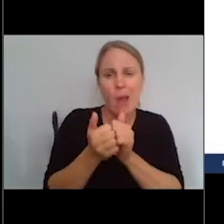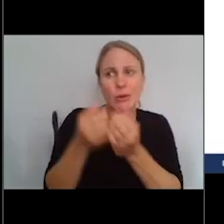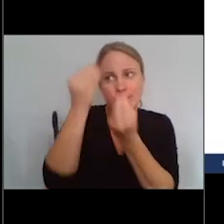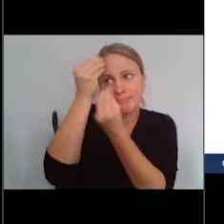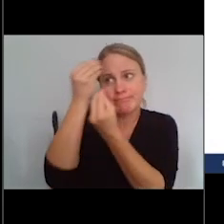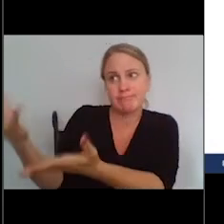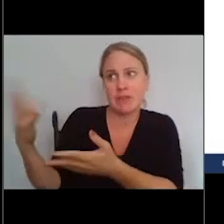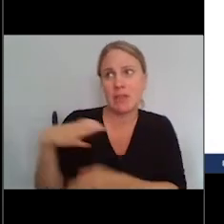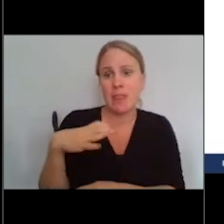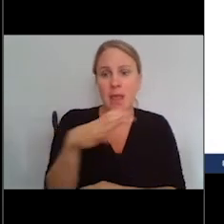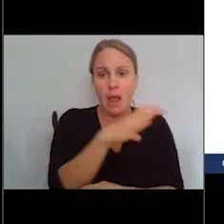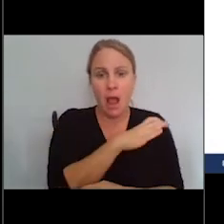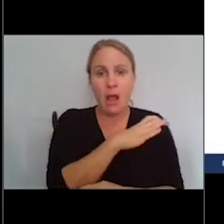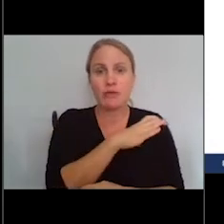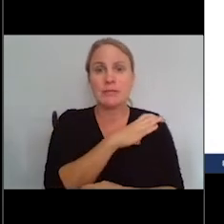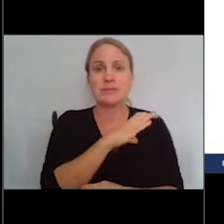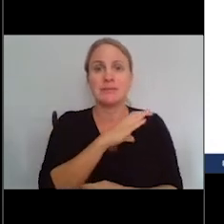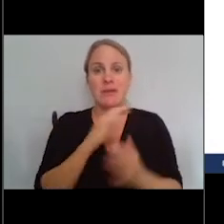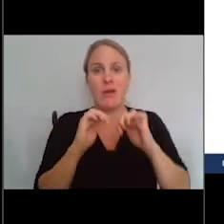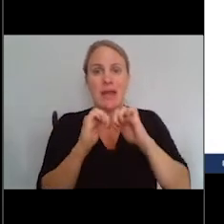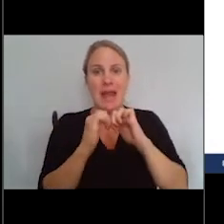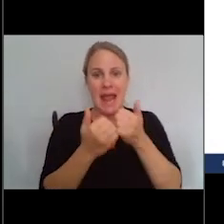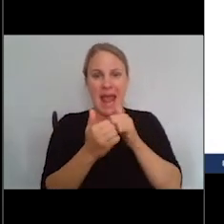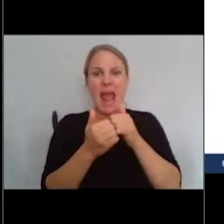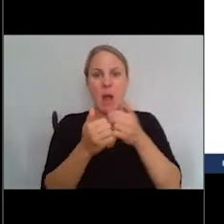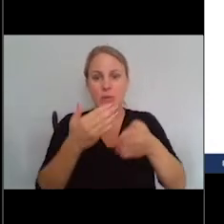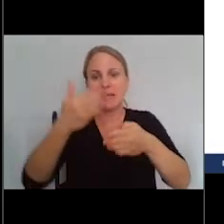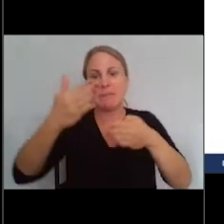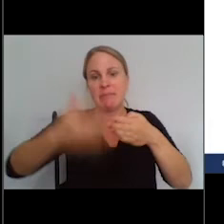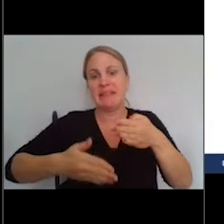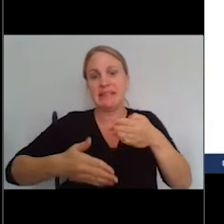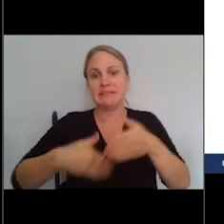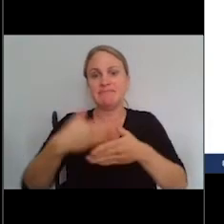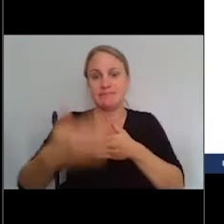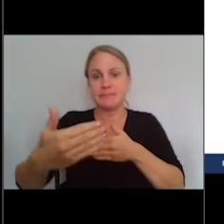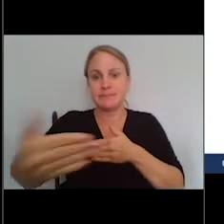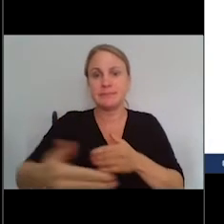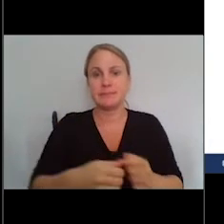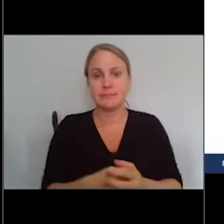and the administration on how to get that done over the various time periods. Next slide.